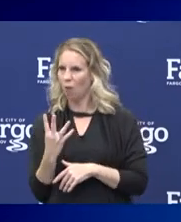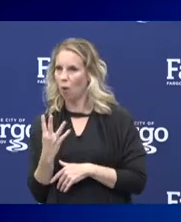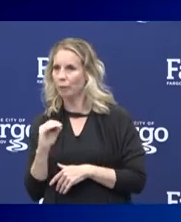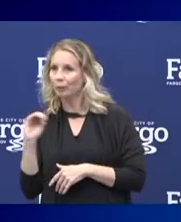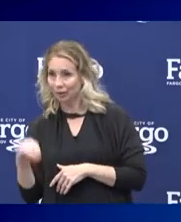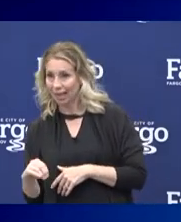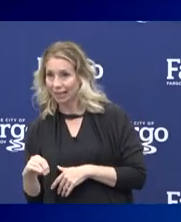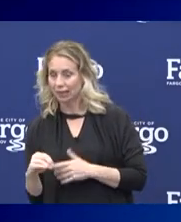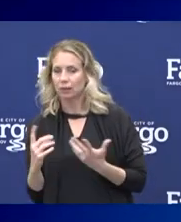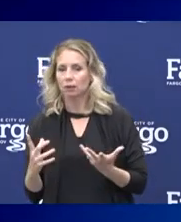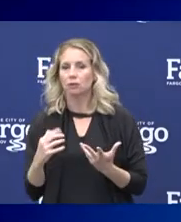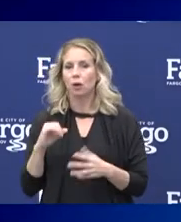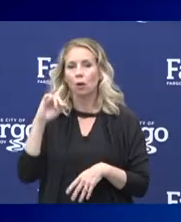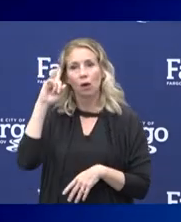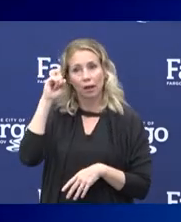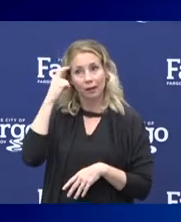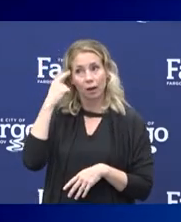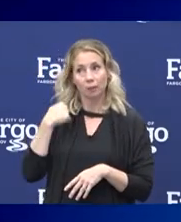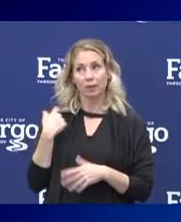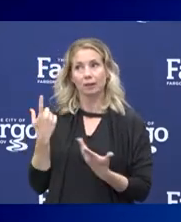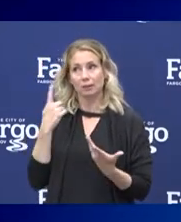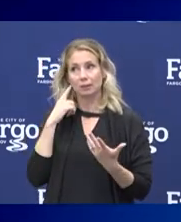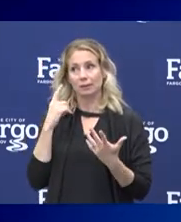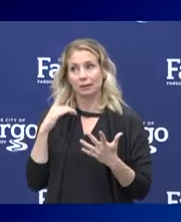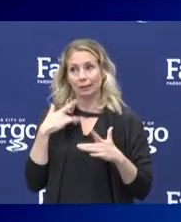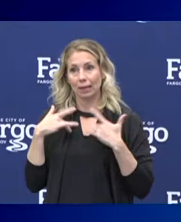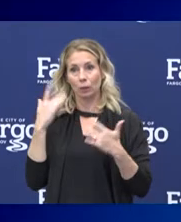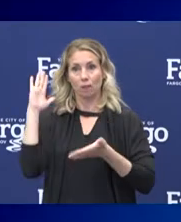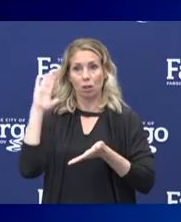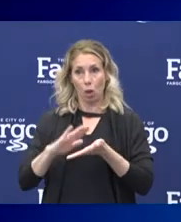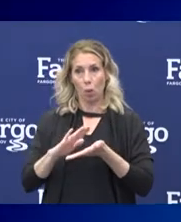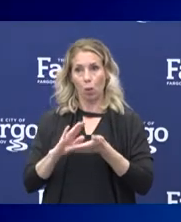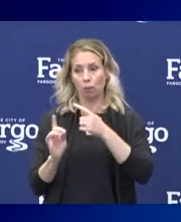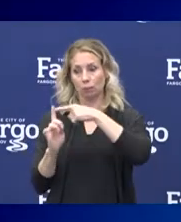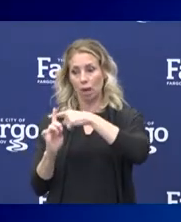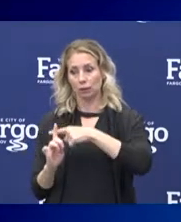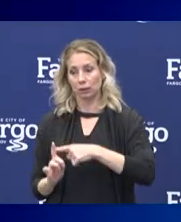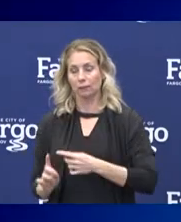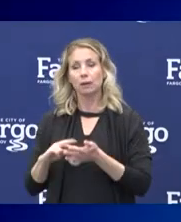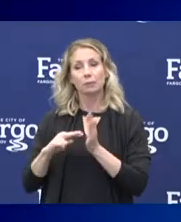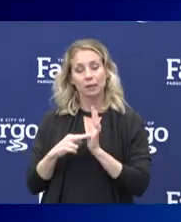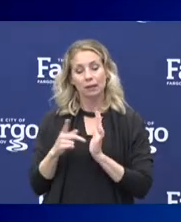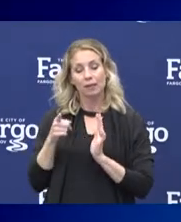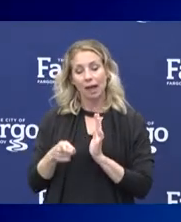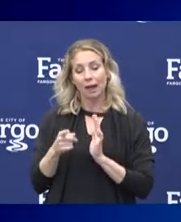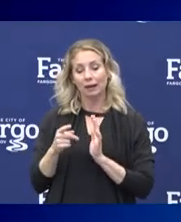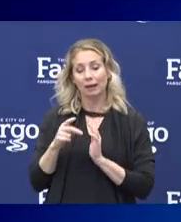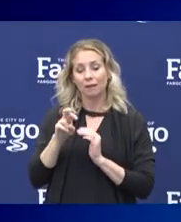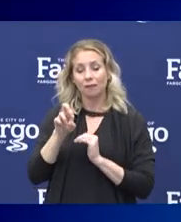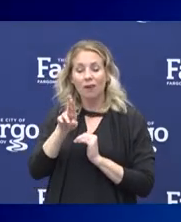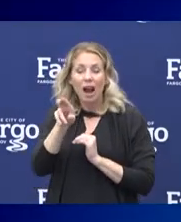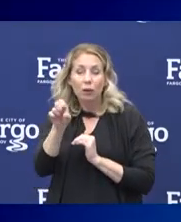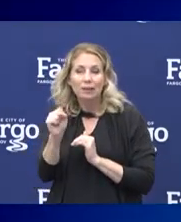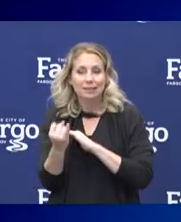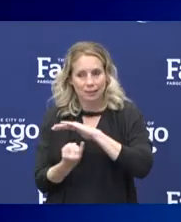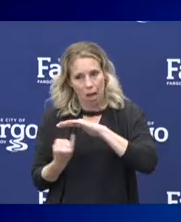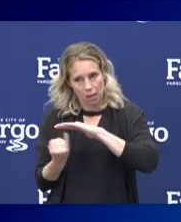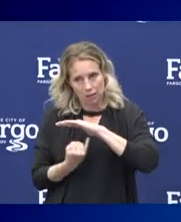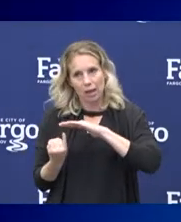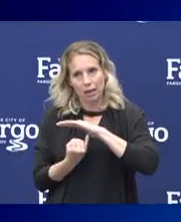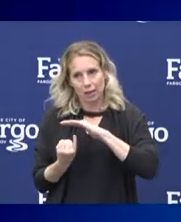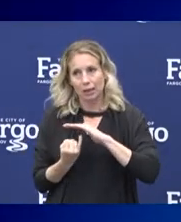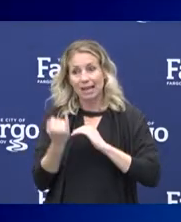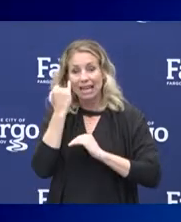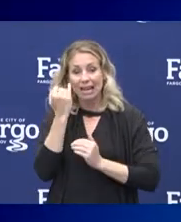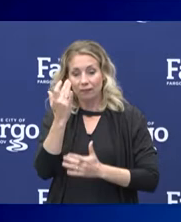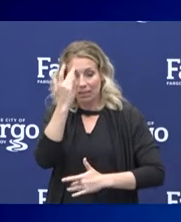that we are running at such a low rate of positivity, and that means that we are isolating this virus and keeping people who have the disease isolated